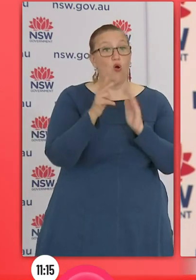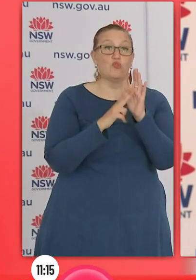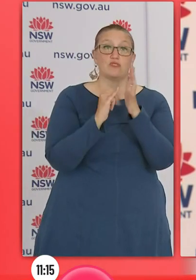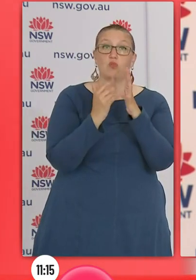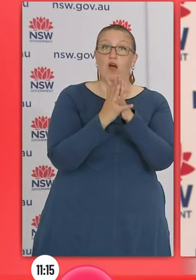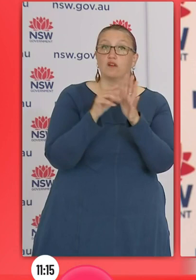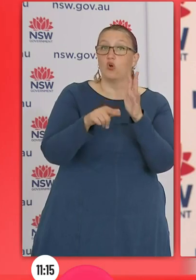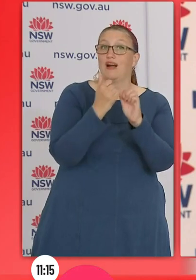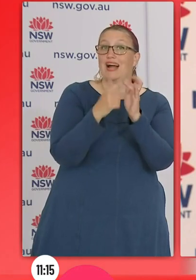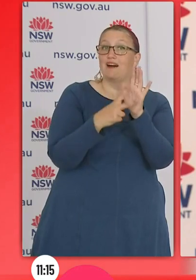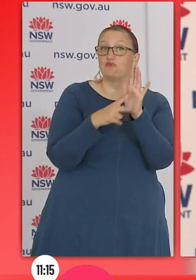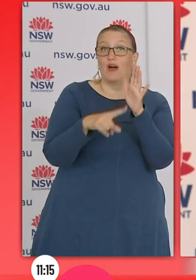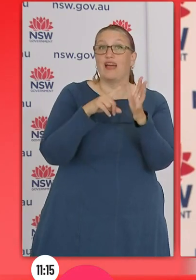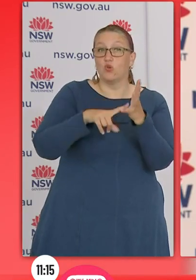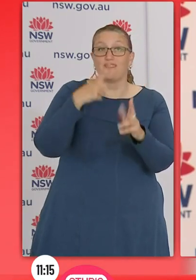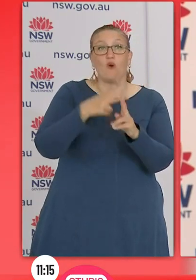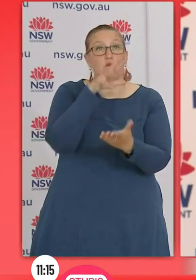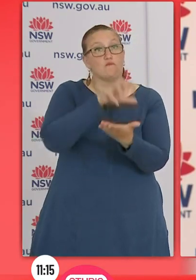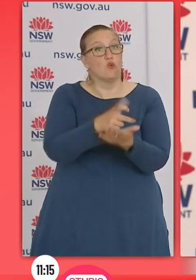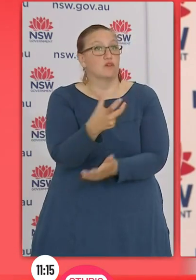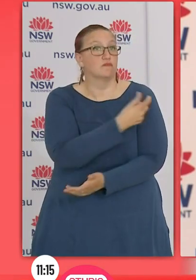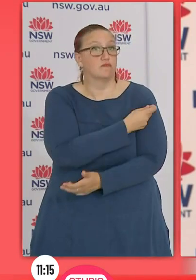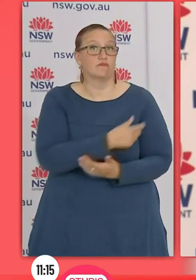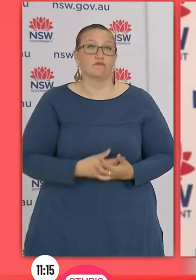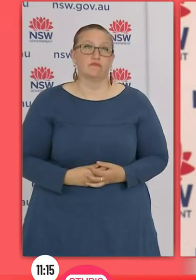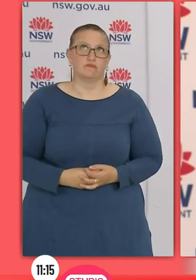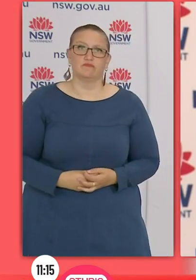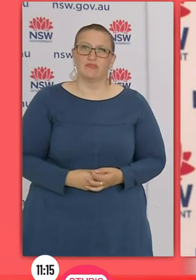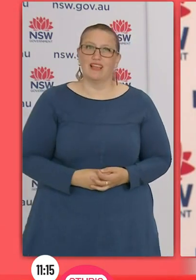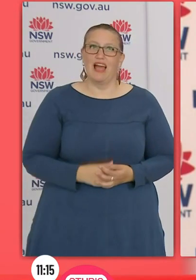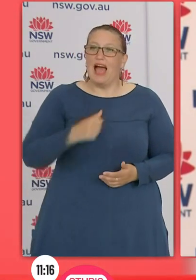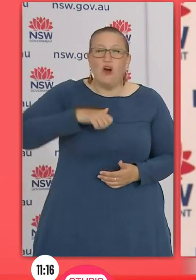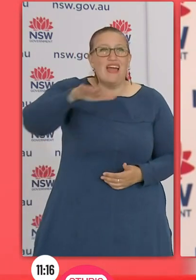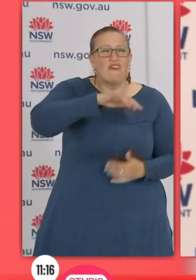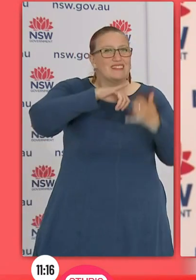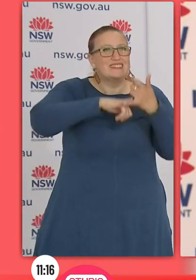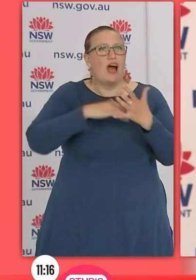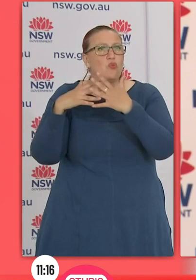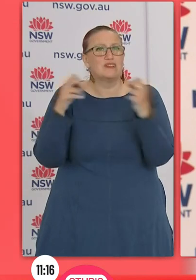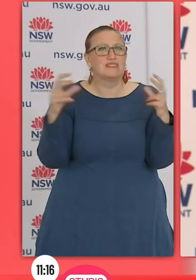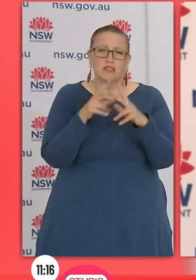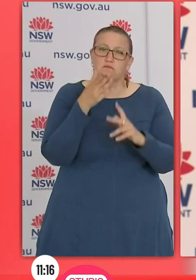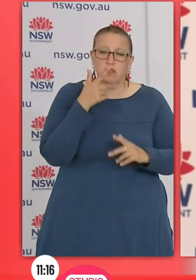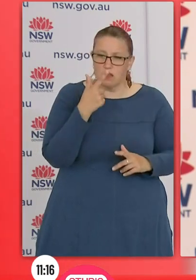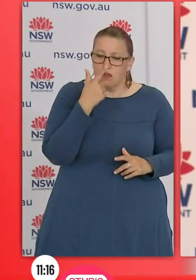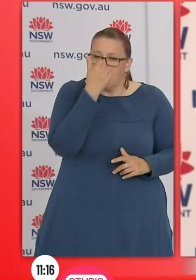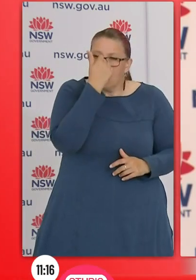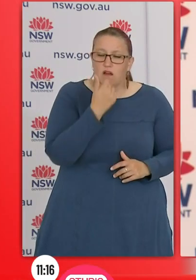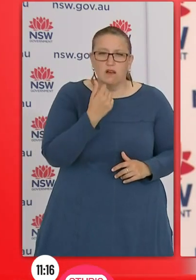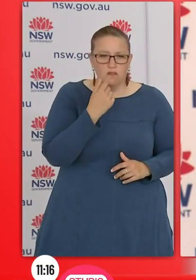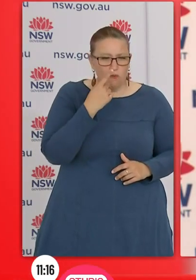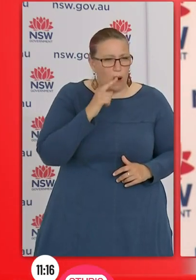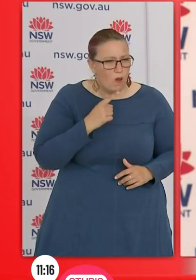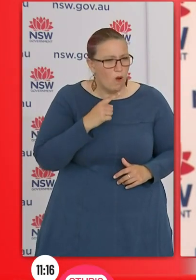tested with the minimal symptoms in our areas because there are still hot spots or even without symptoms.